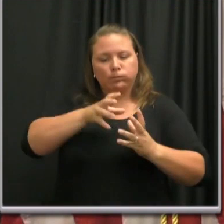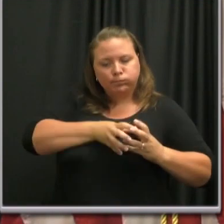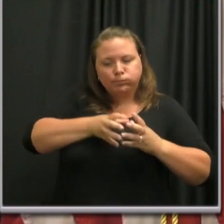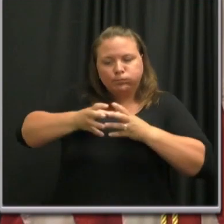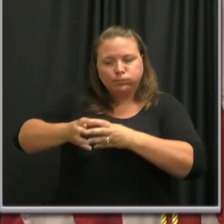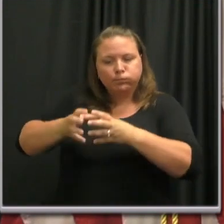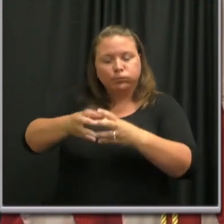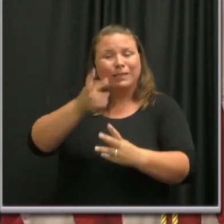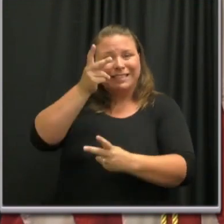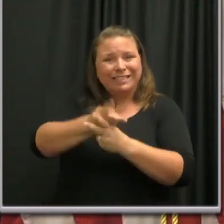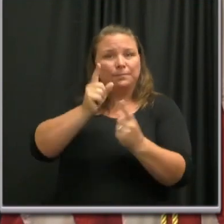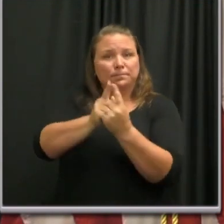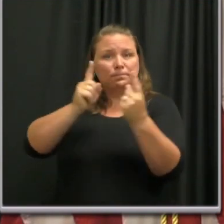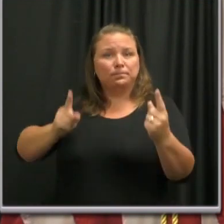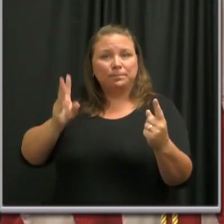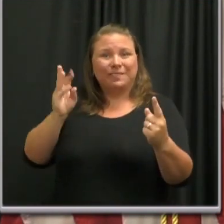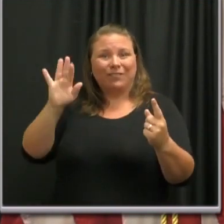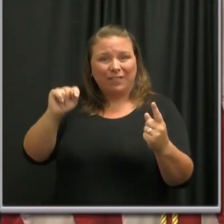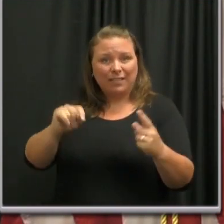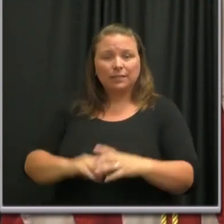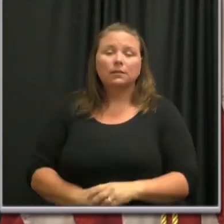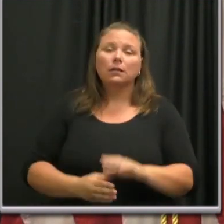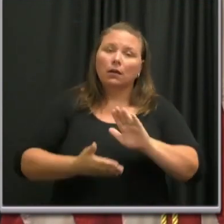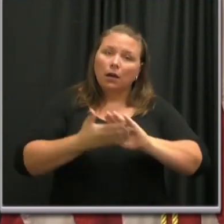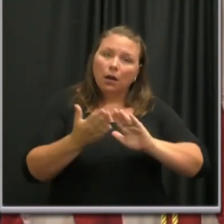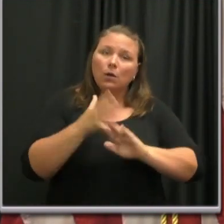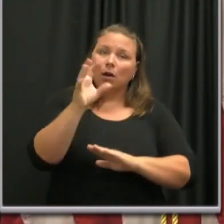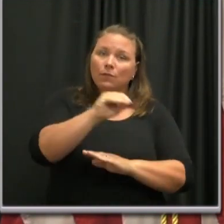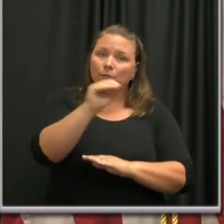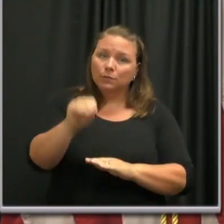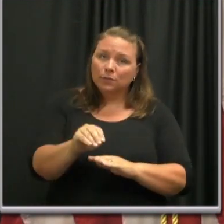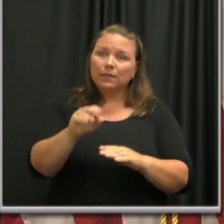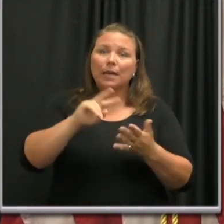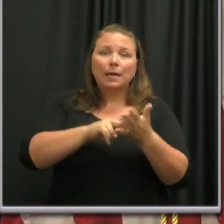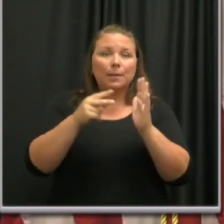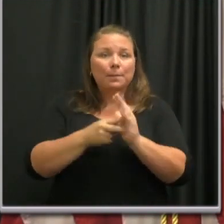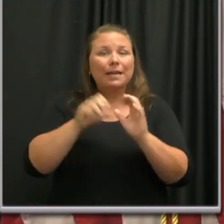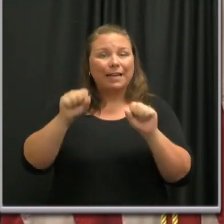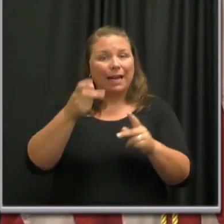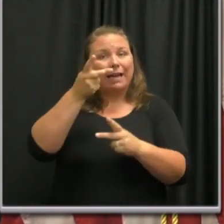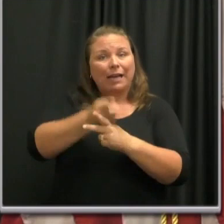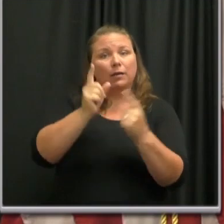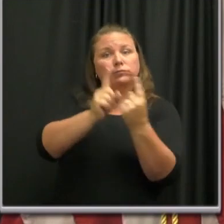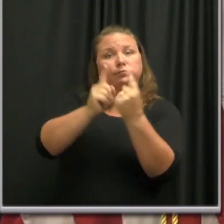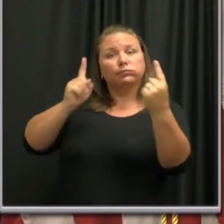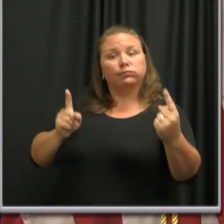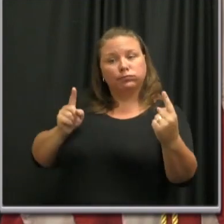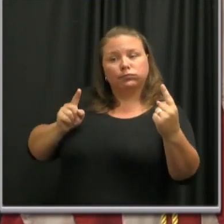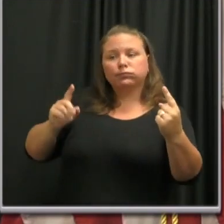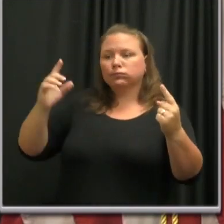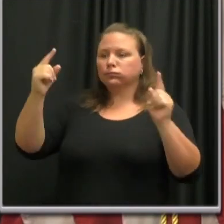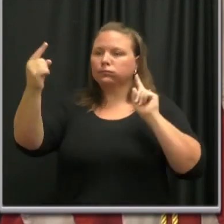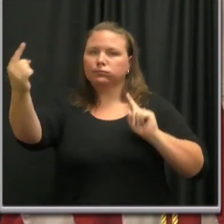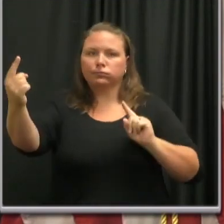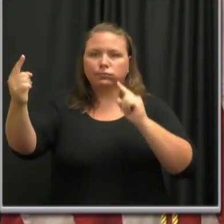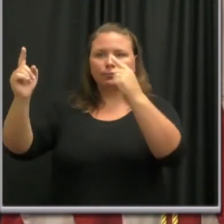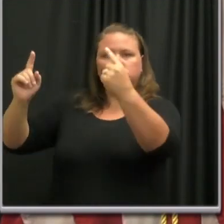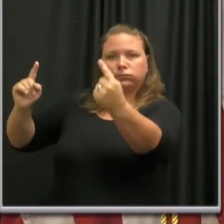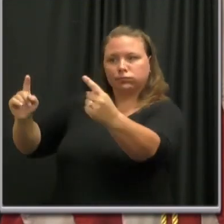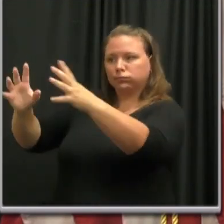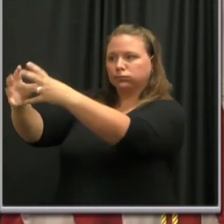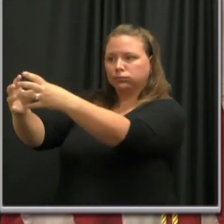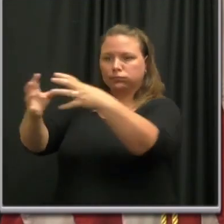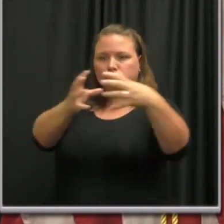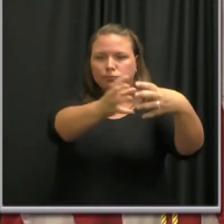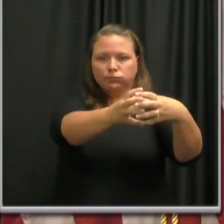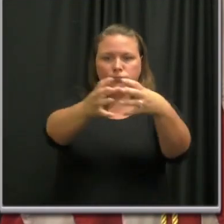distancing. Operating at 50 percent of capacity allows ample social distancing between these smaller parties. Dance